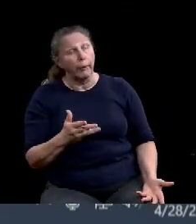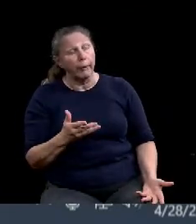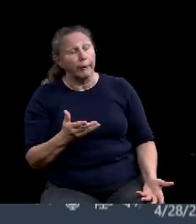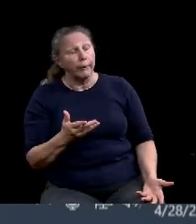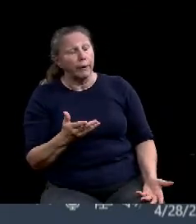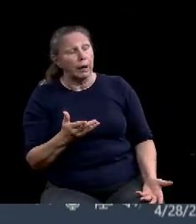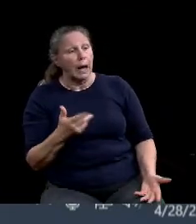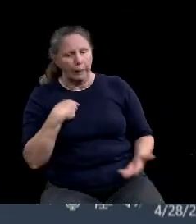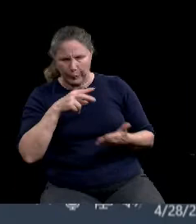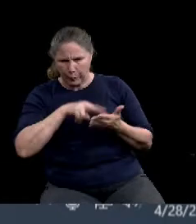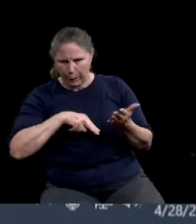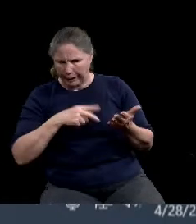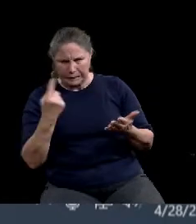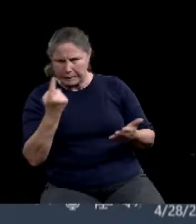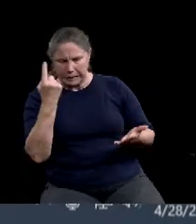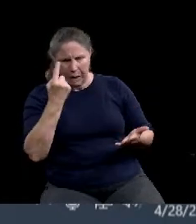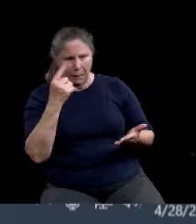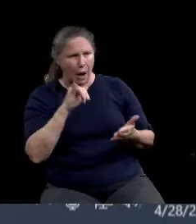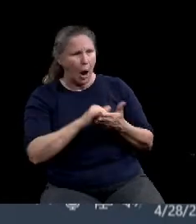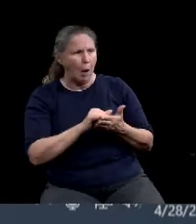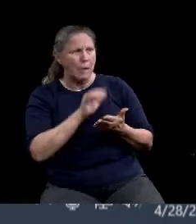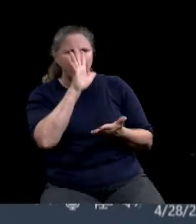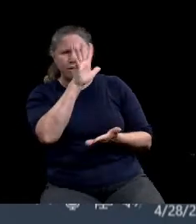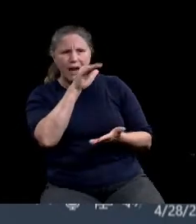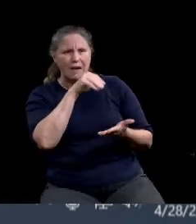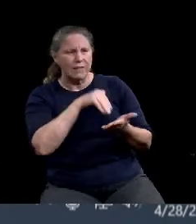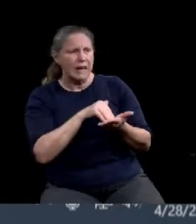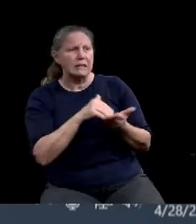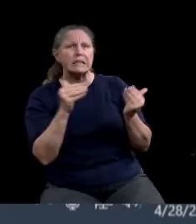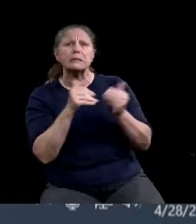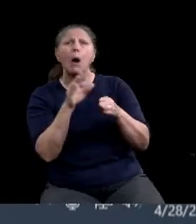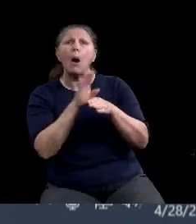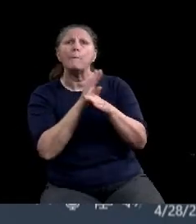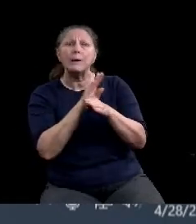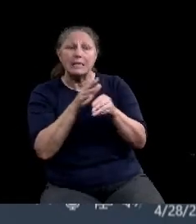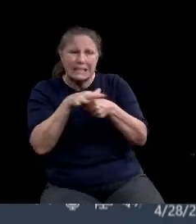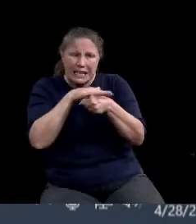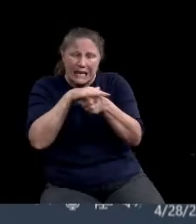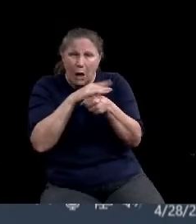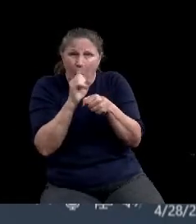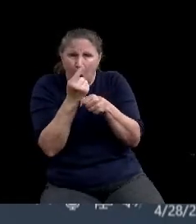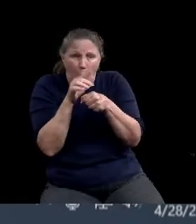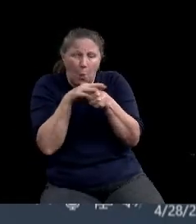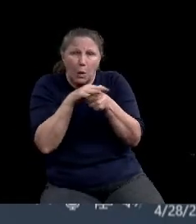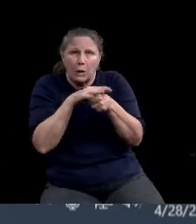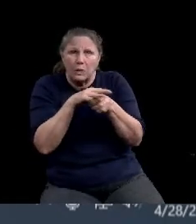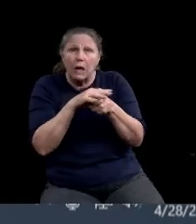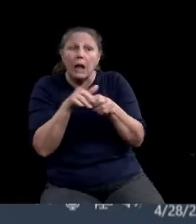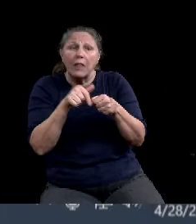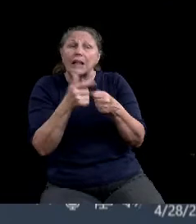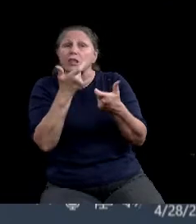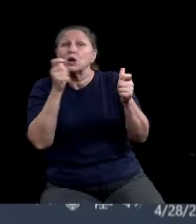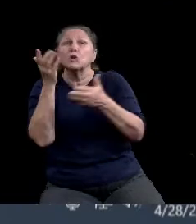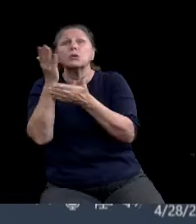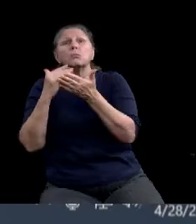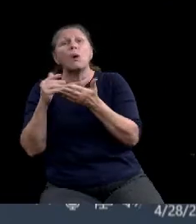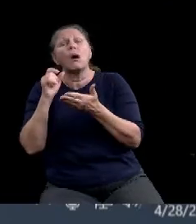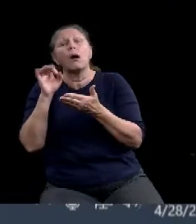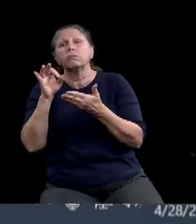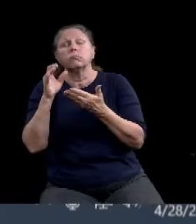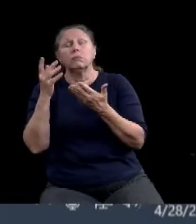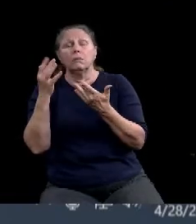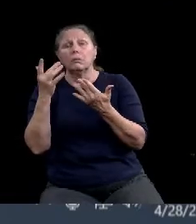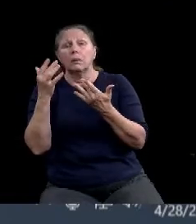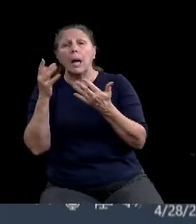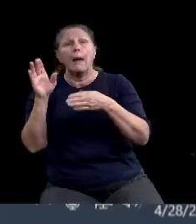,000 small businesses in our county, which makes up a huge portion of the businesses that are employing our people. And so I think